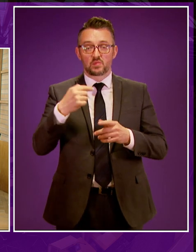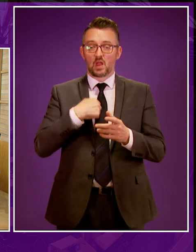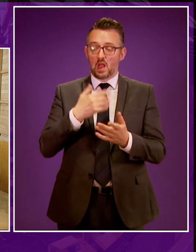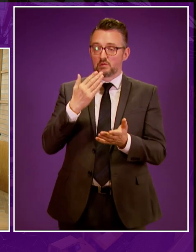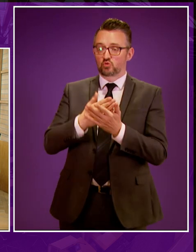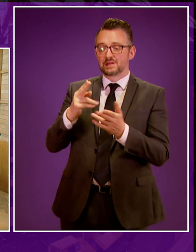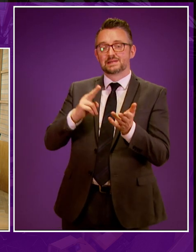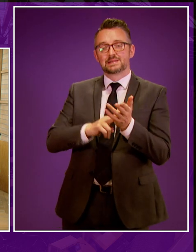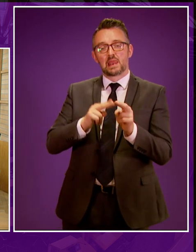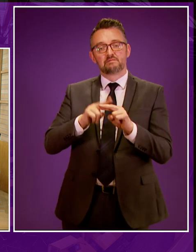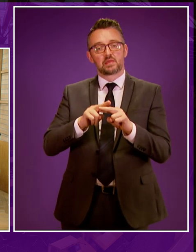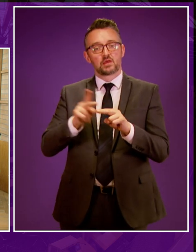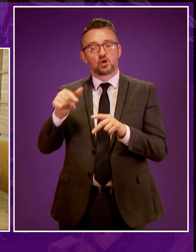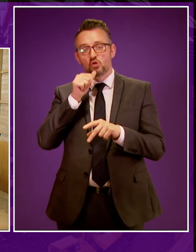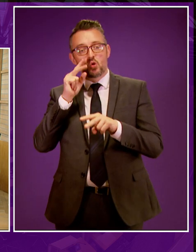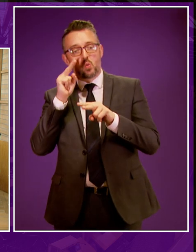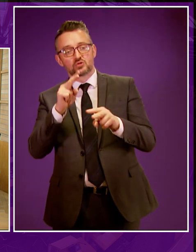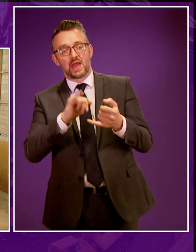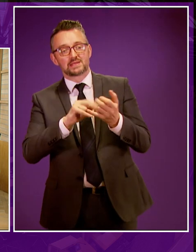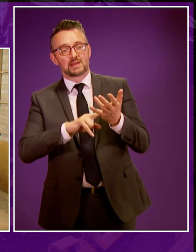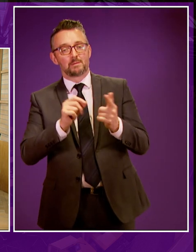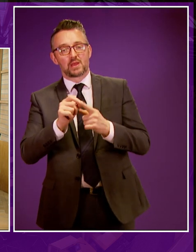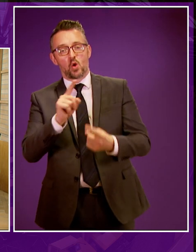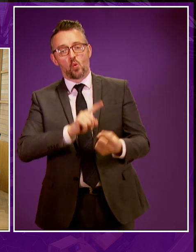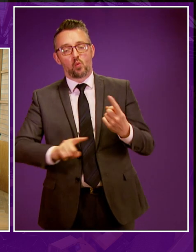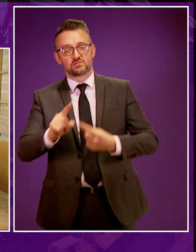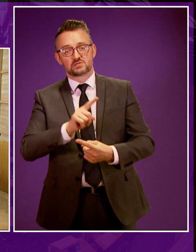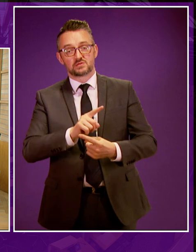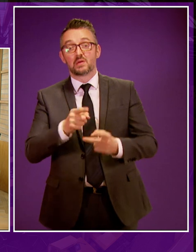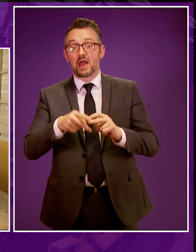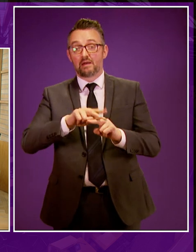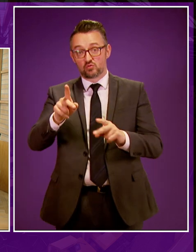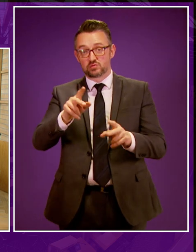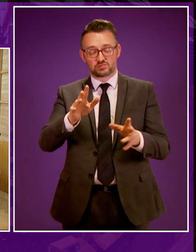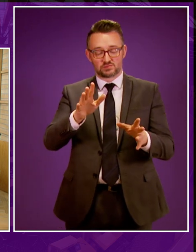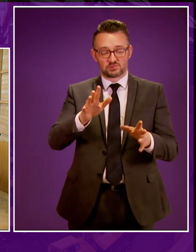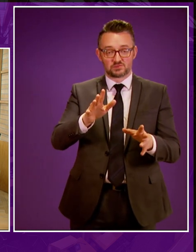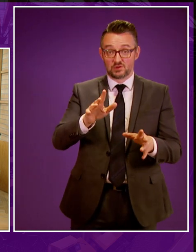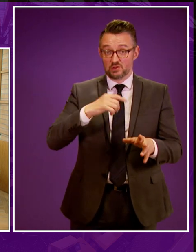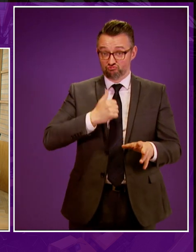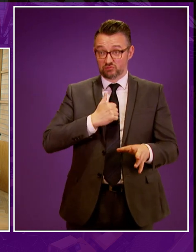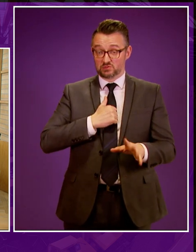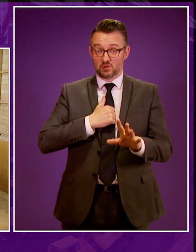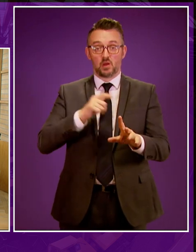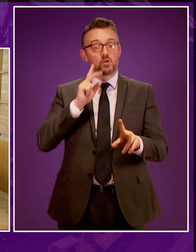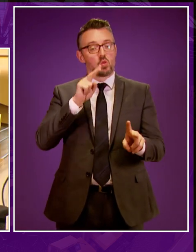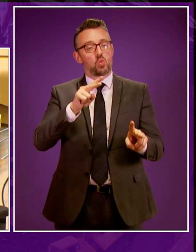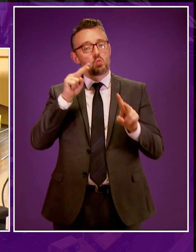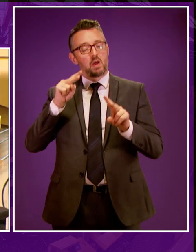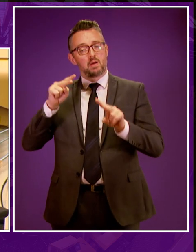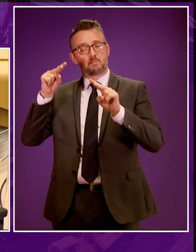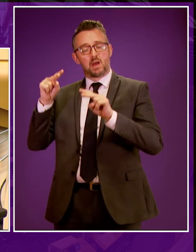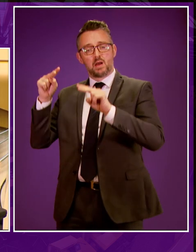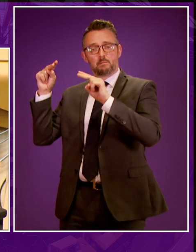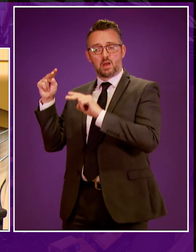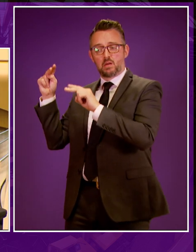fairly sure that Neil Finlay does not watch the SNP party conference, but if we were to look back, I'm right, aren't I? But if we were to look back, how many